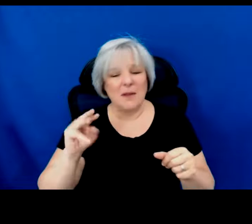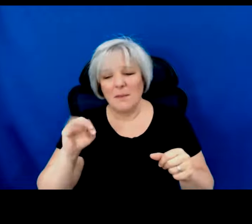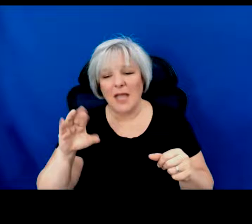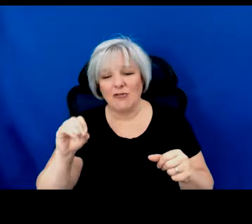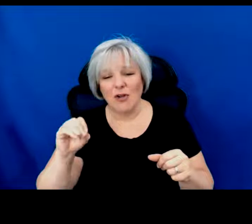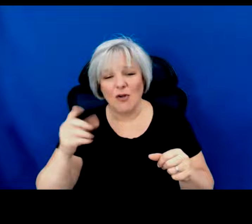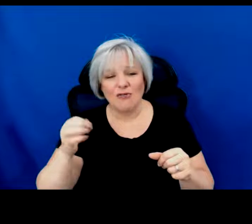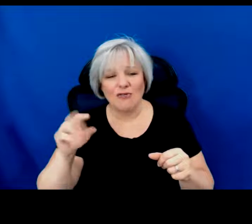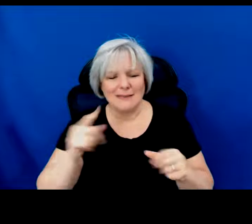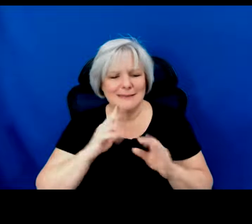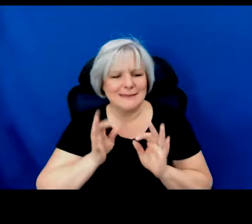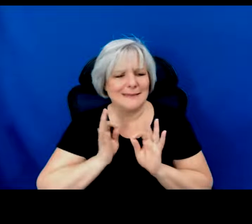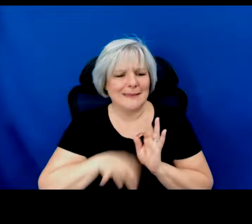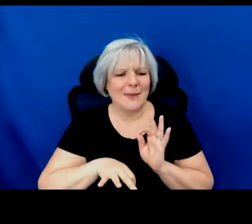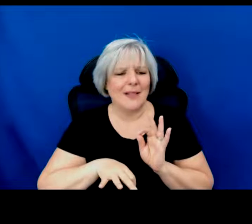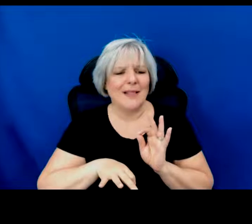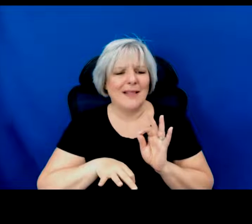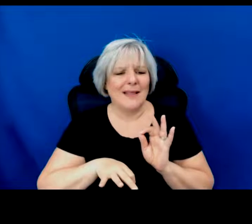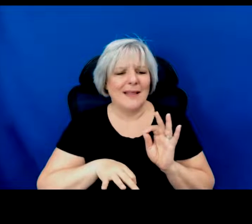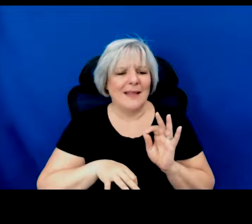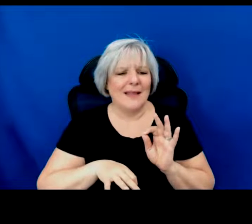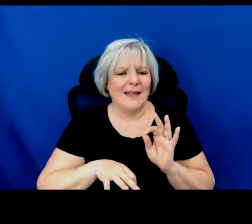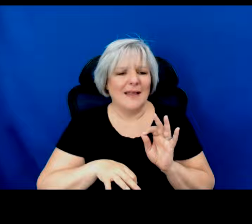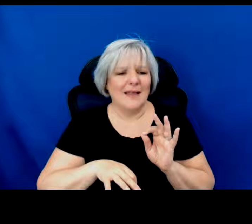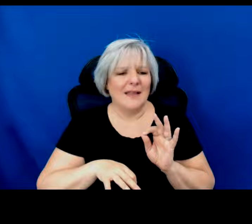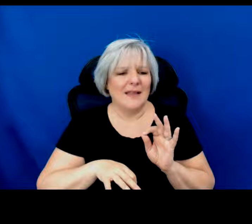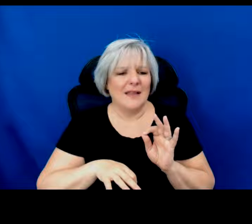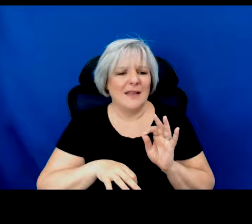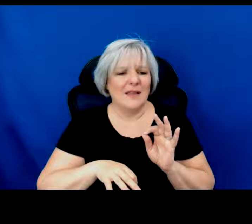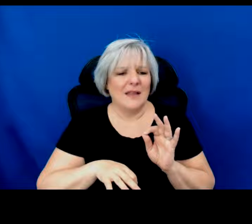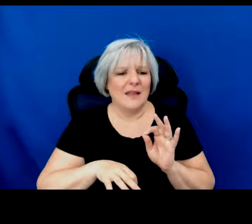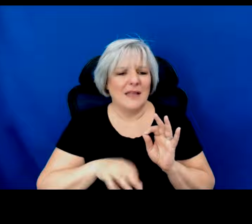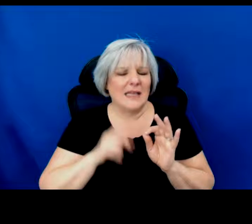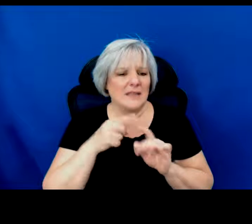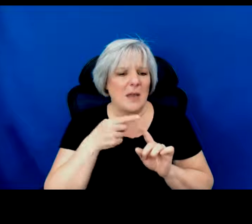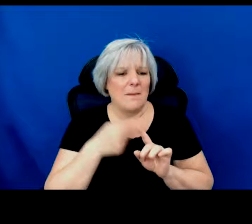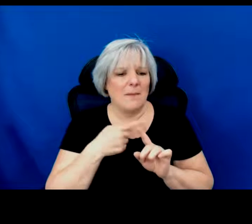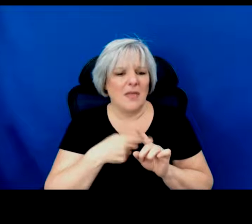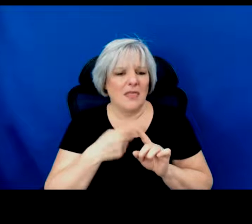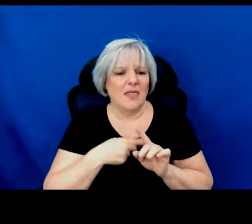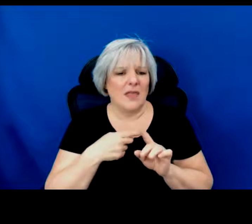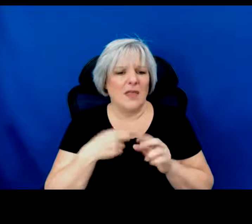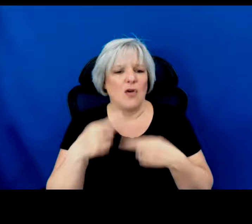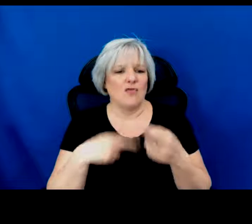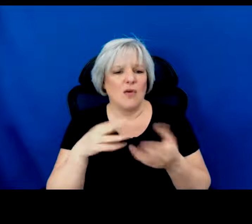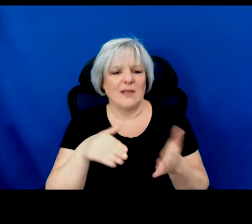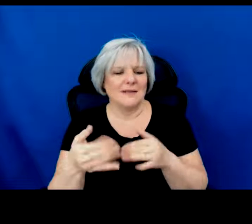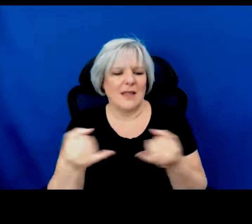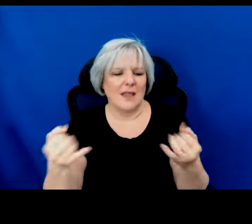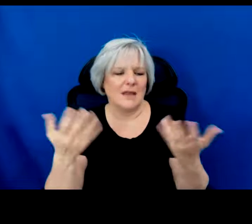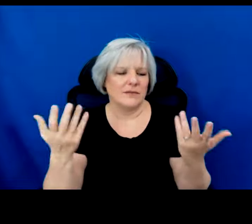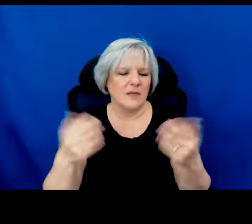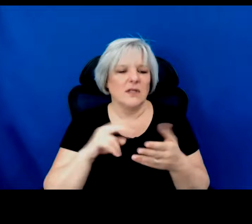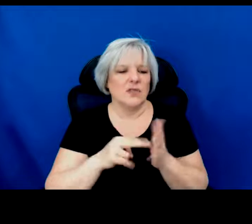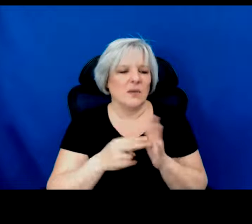the simplest thing in the world, other than the touring fund. It's a monthly, it's a rolling deadline. So artists